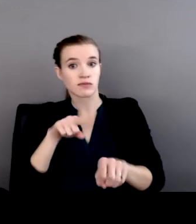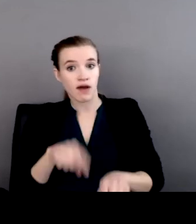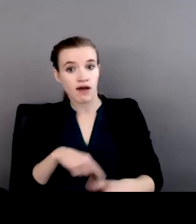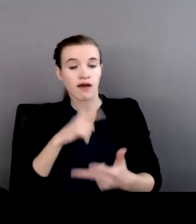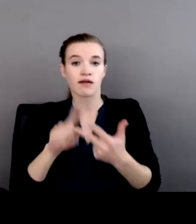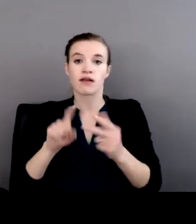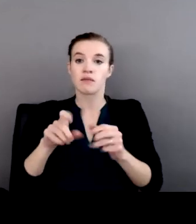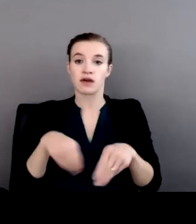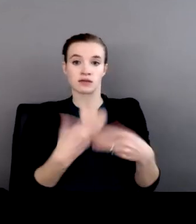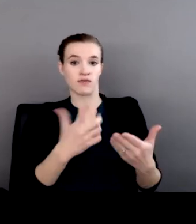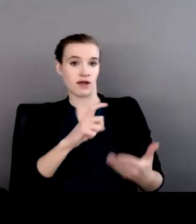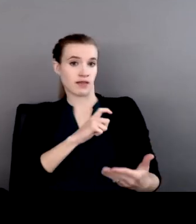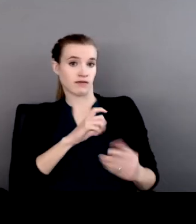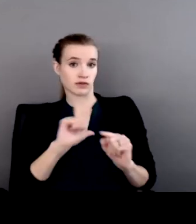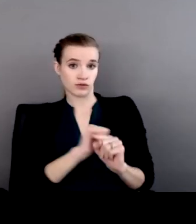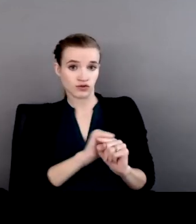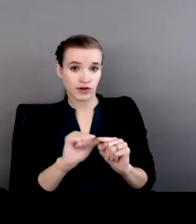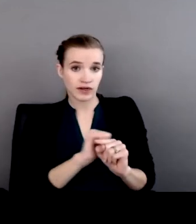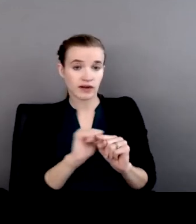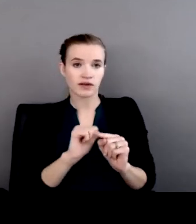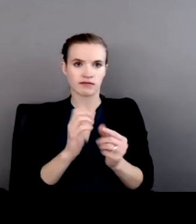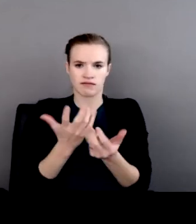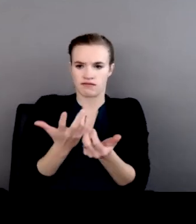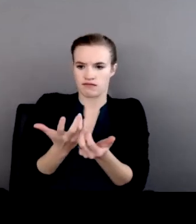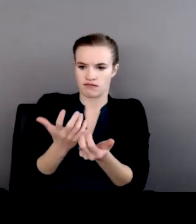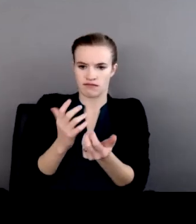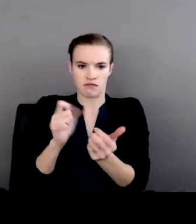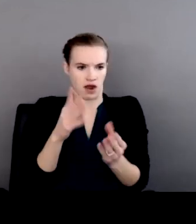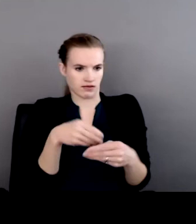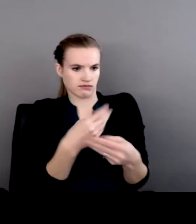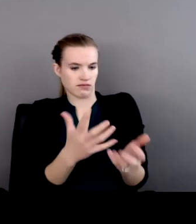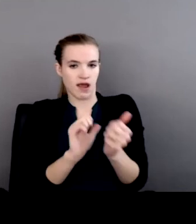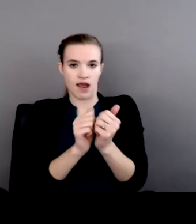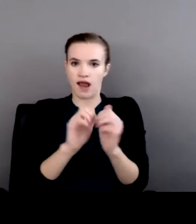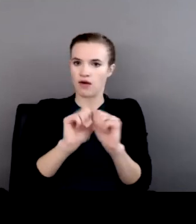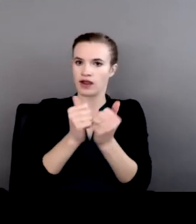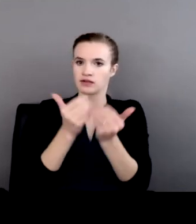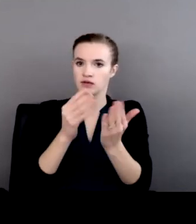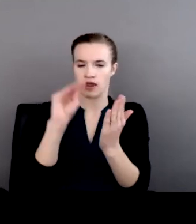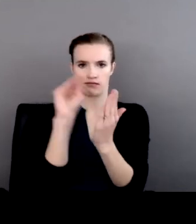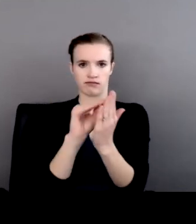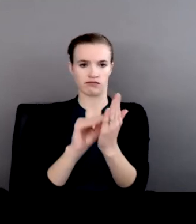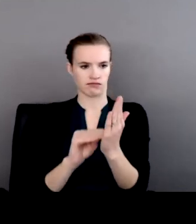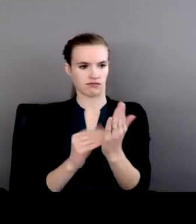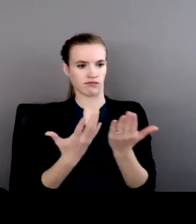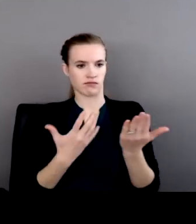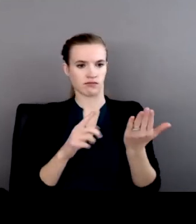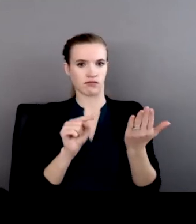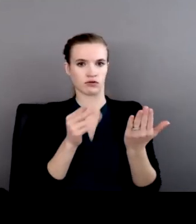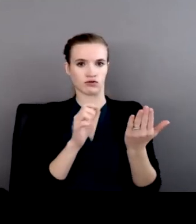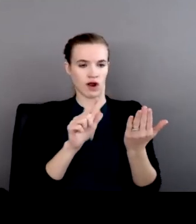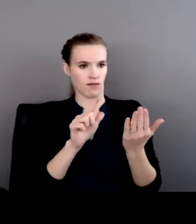enforcement training on how agencies are to record tribal enrollment for victims in federal